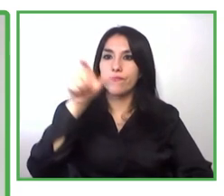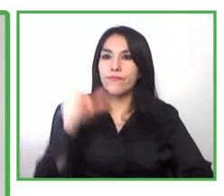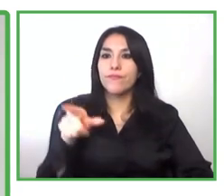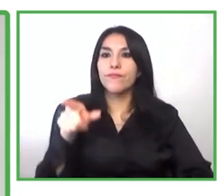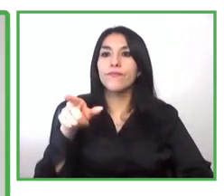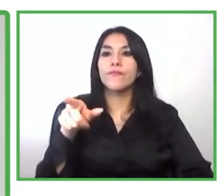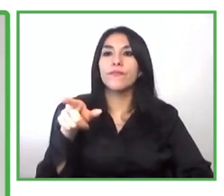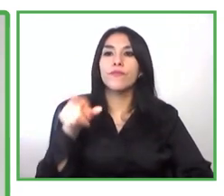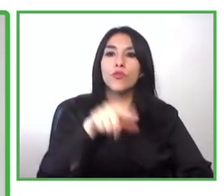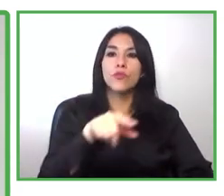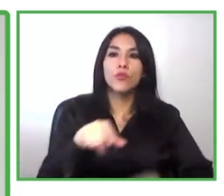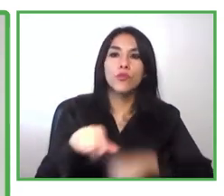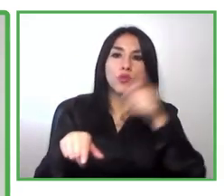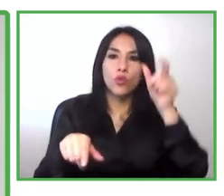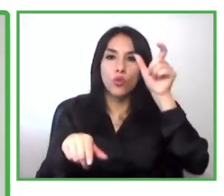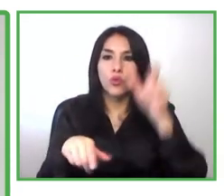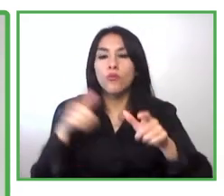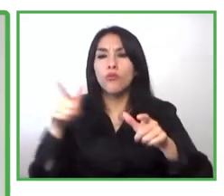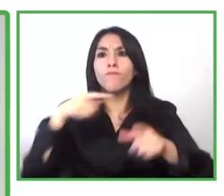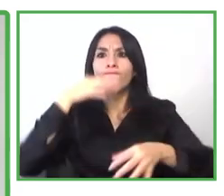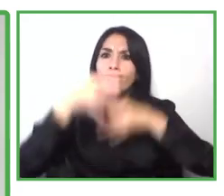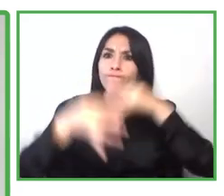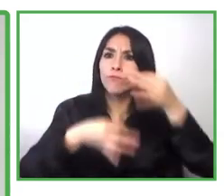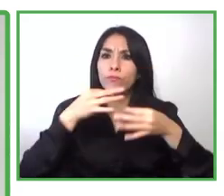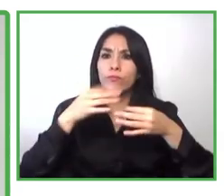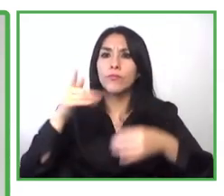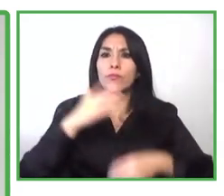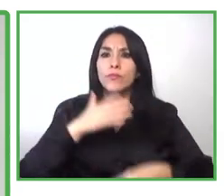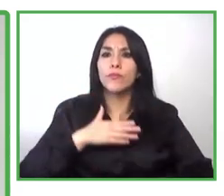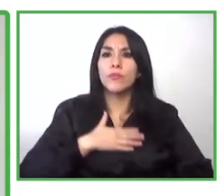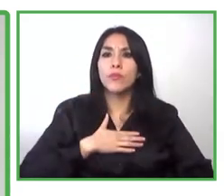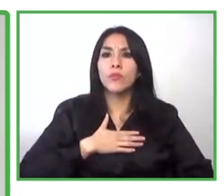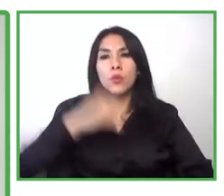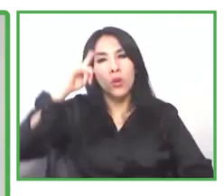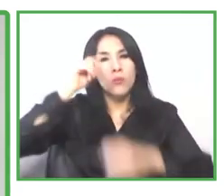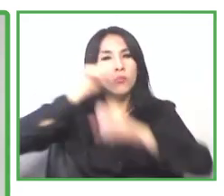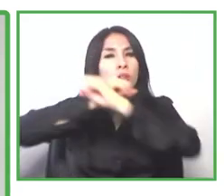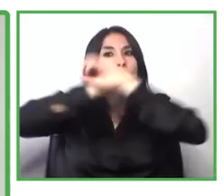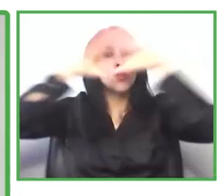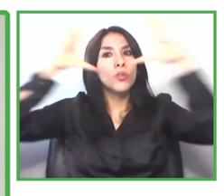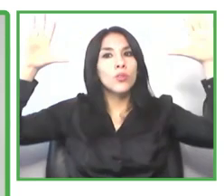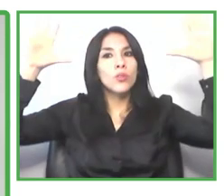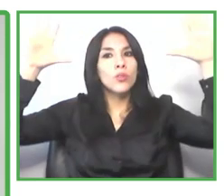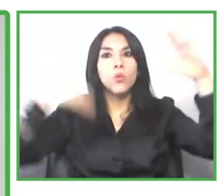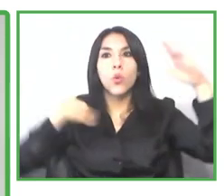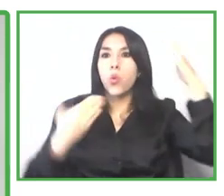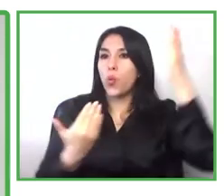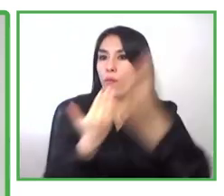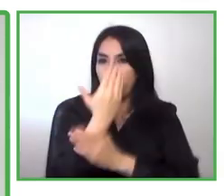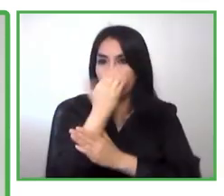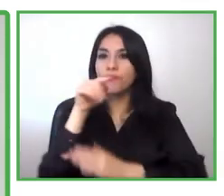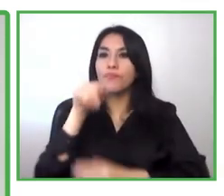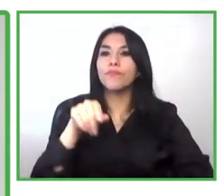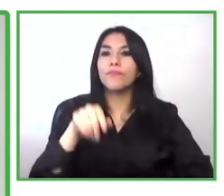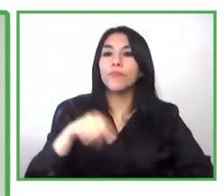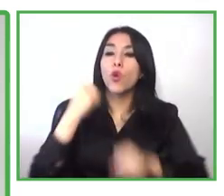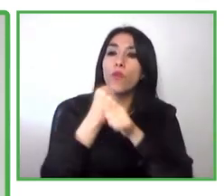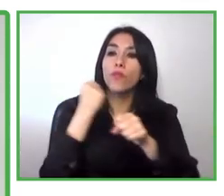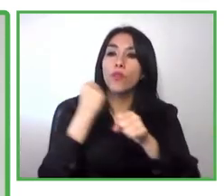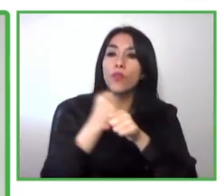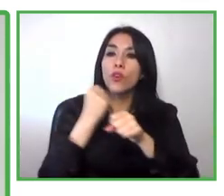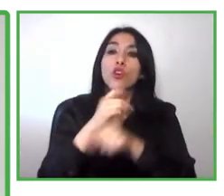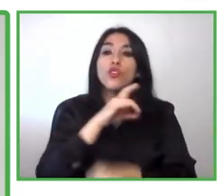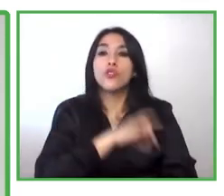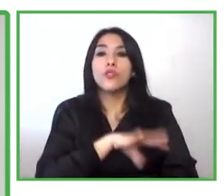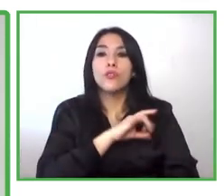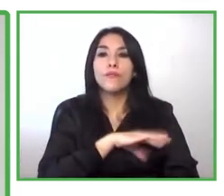present us the case of building our dreams which is initiative that operates in chile so today is